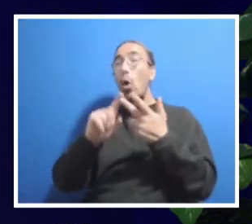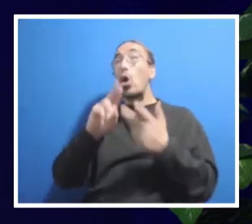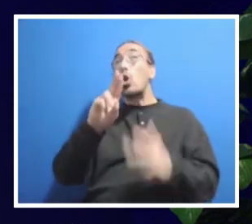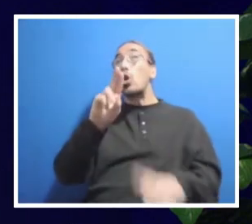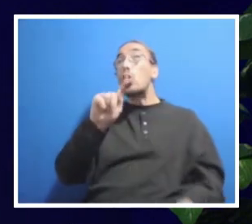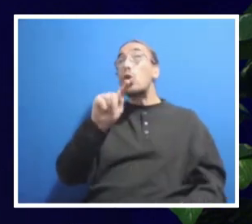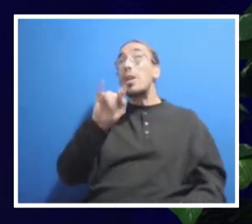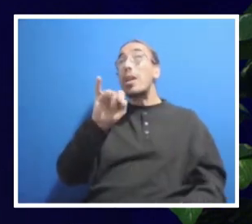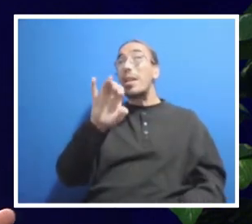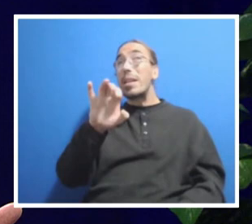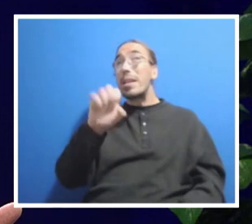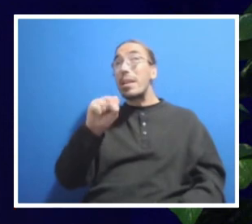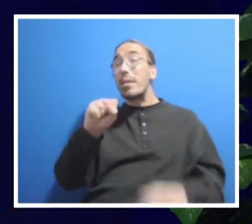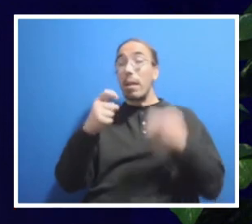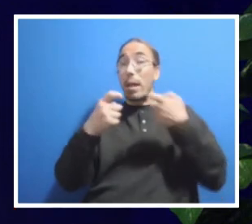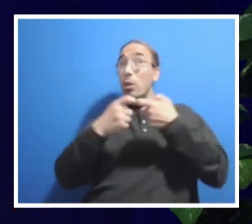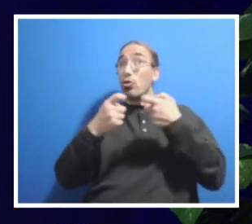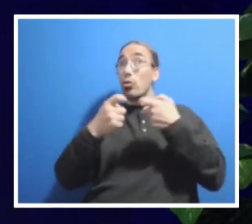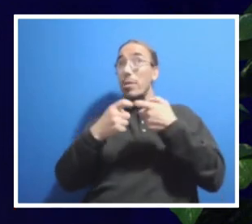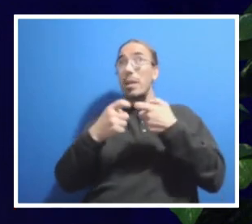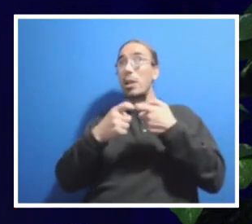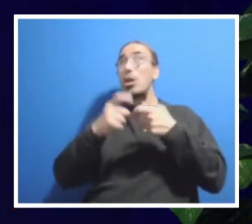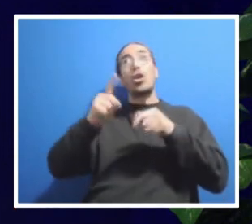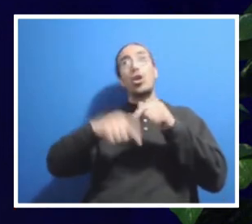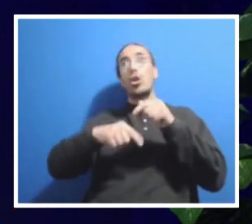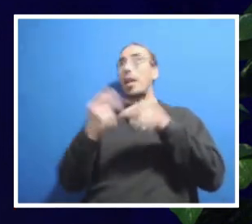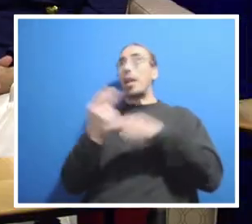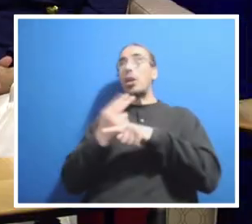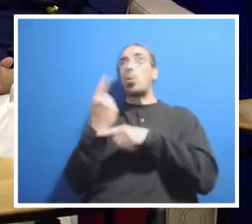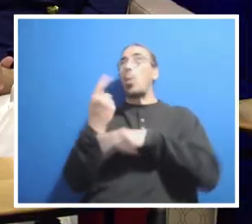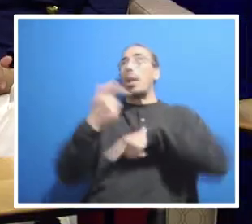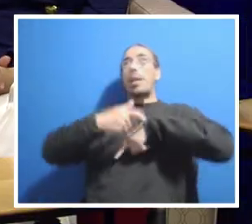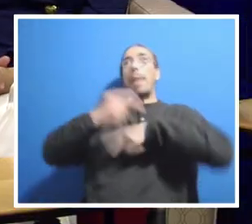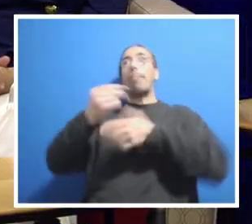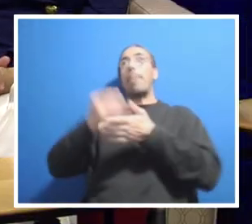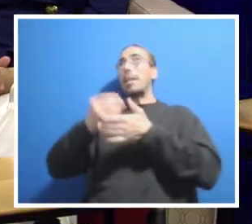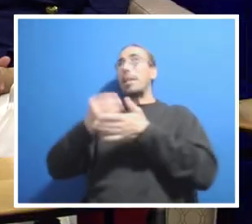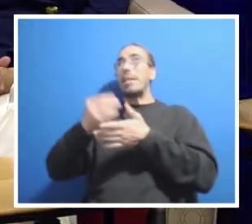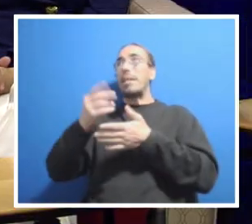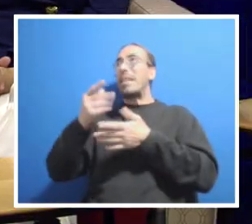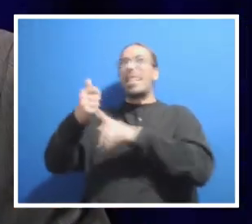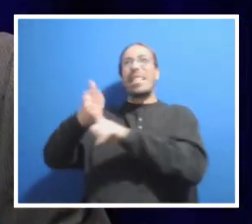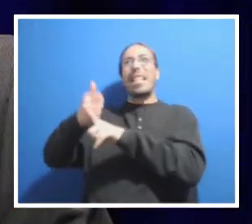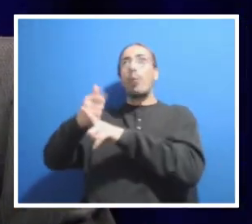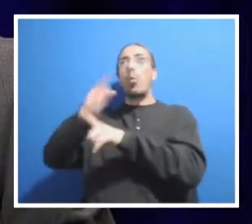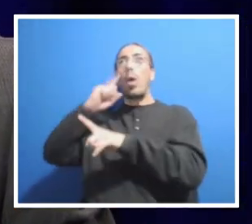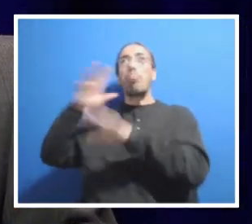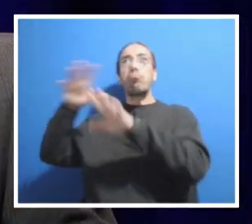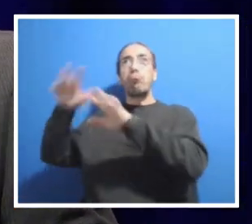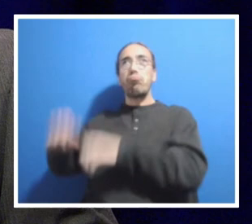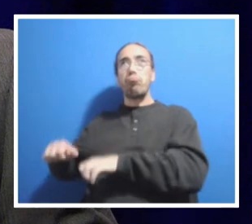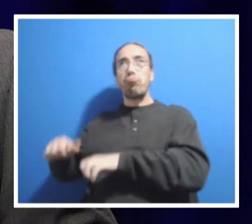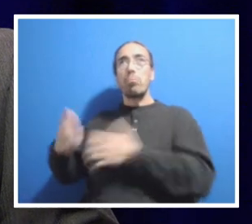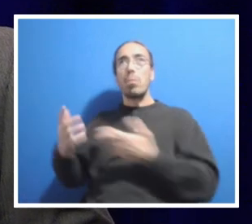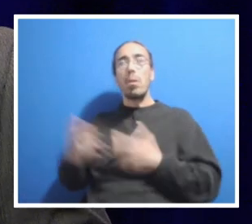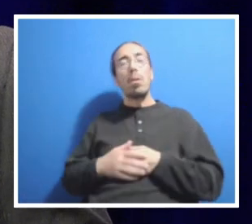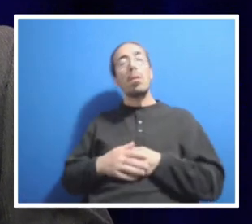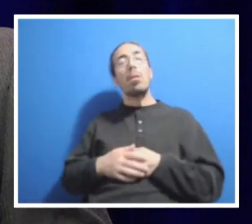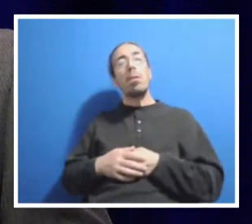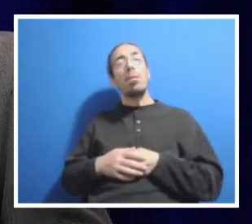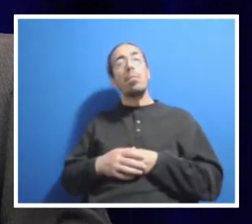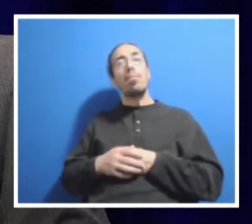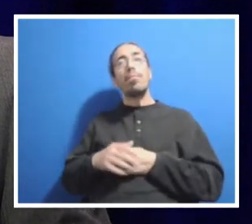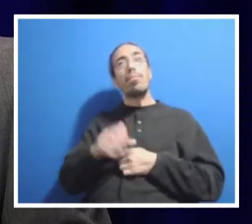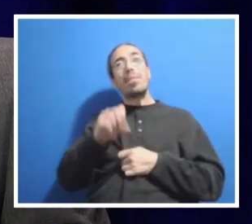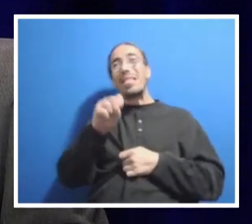want to pay them with just one-time money that goes away. Thank you. And, Sarah, as a follow-up, if I could just ask, do you have any